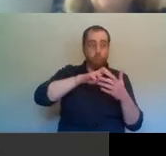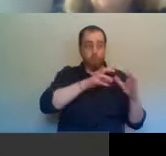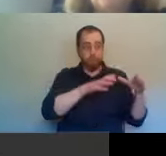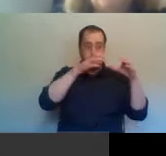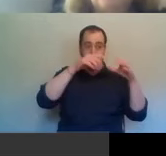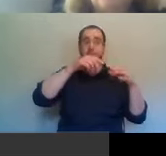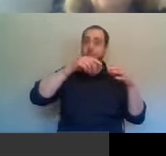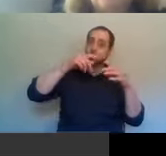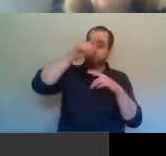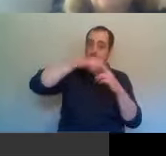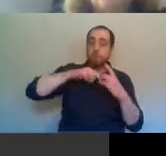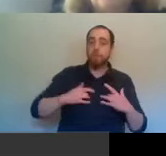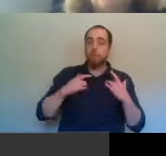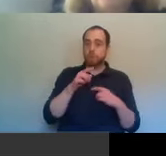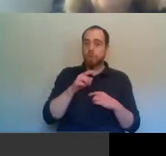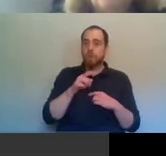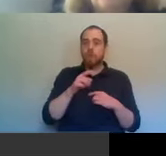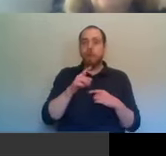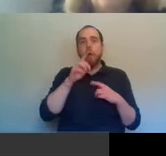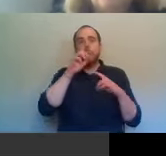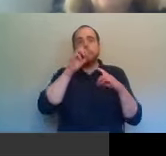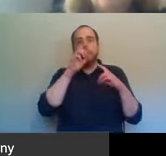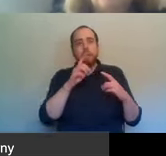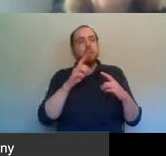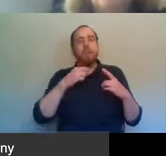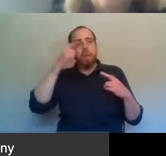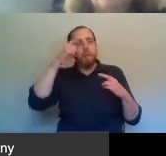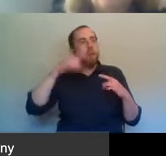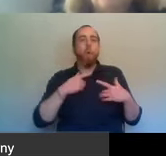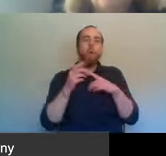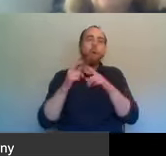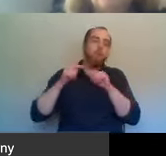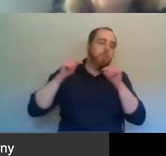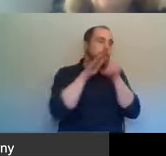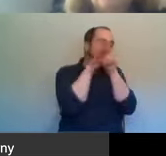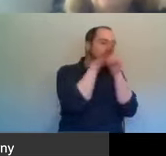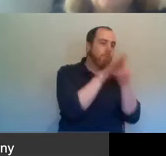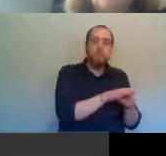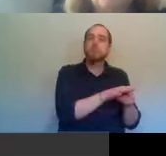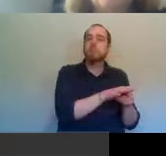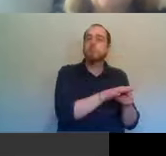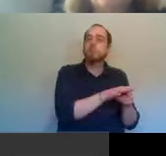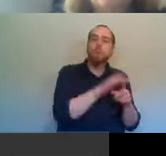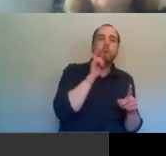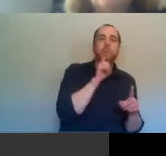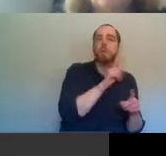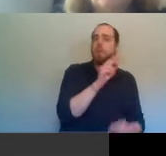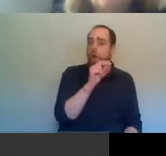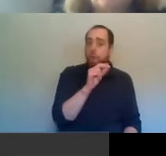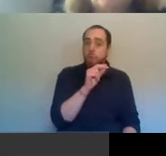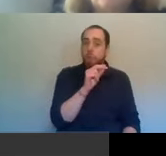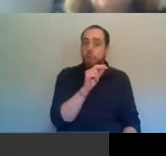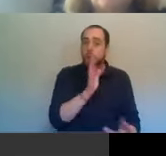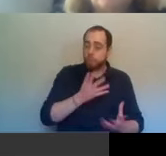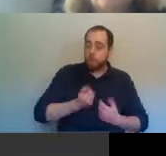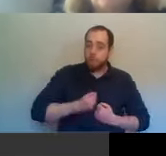somehow all of this was imposed unwillingly on women, because that denies women any agency for this. And Cara Deleu's work